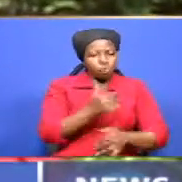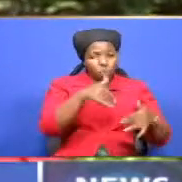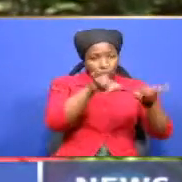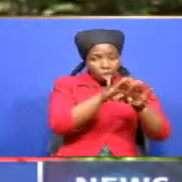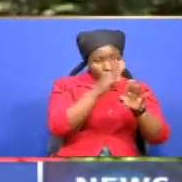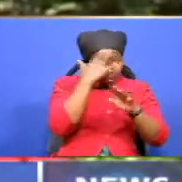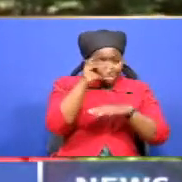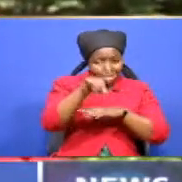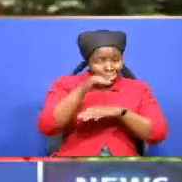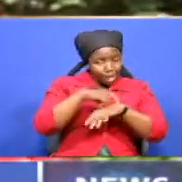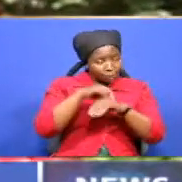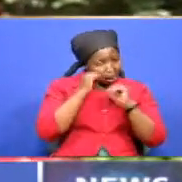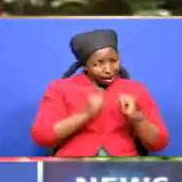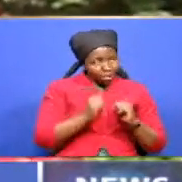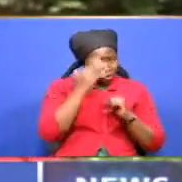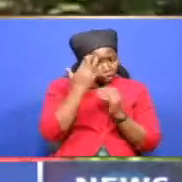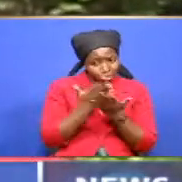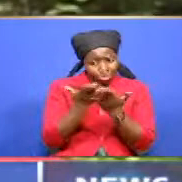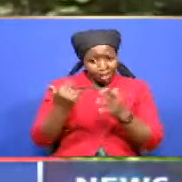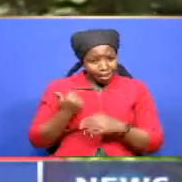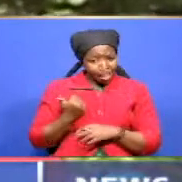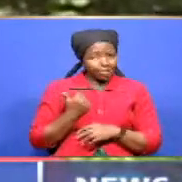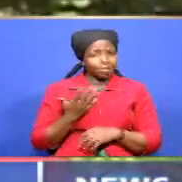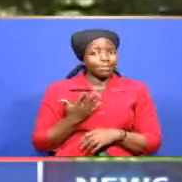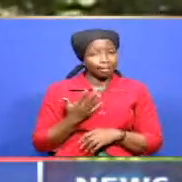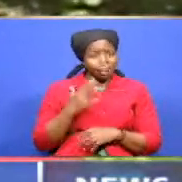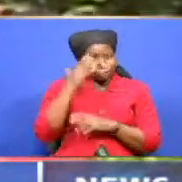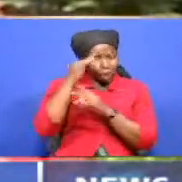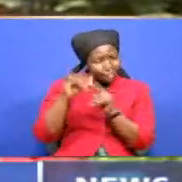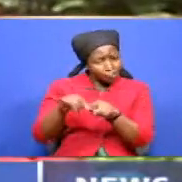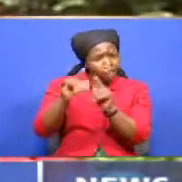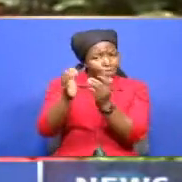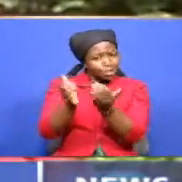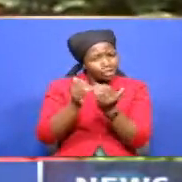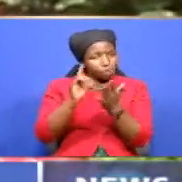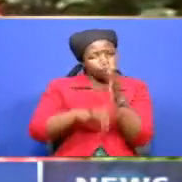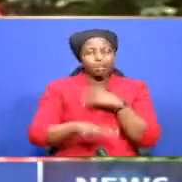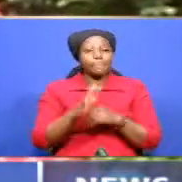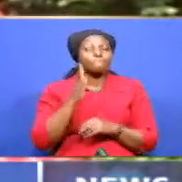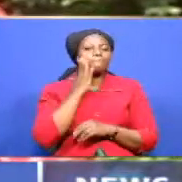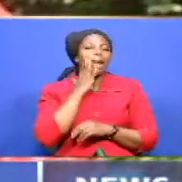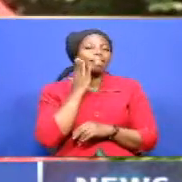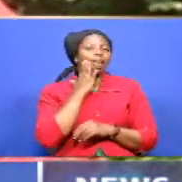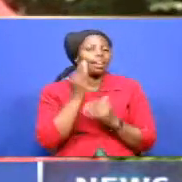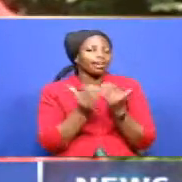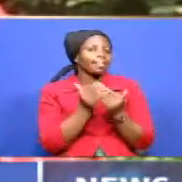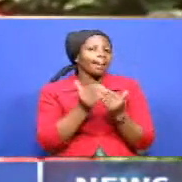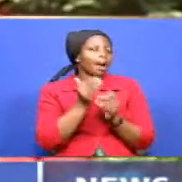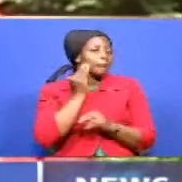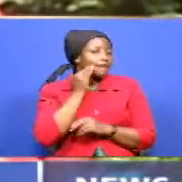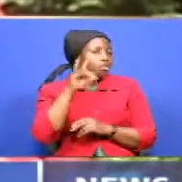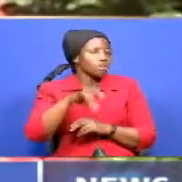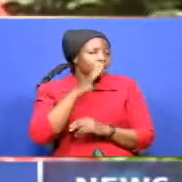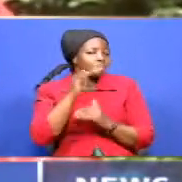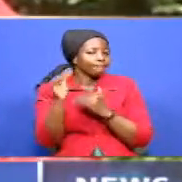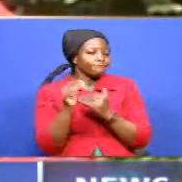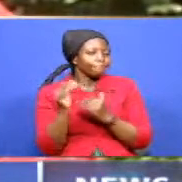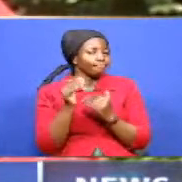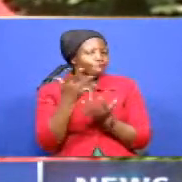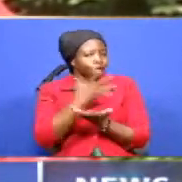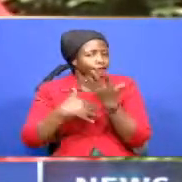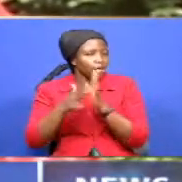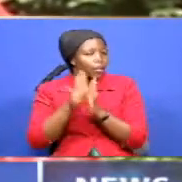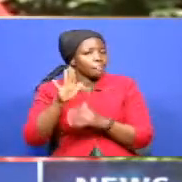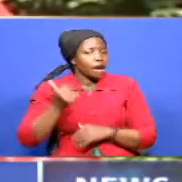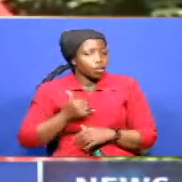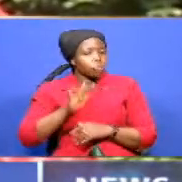because these girls need mother care the mothers should be close to their daughters because